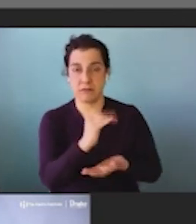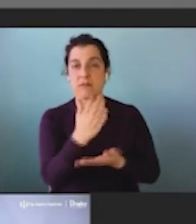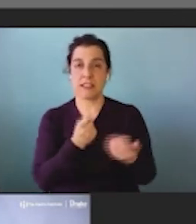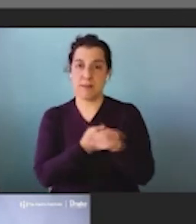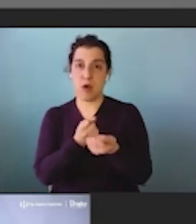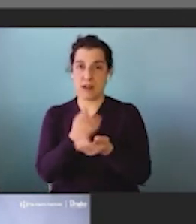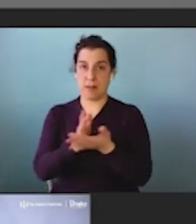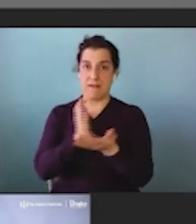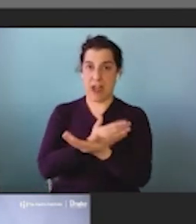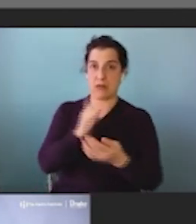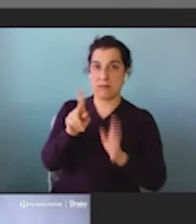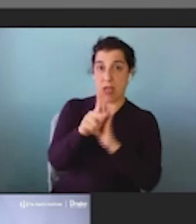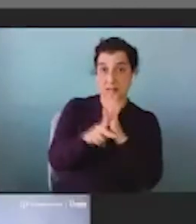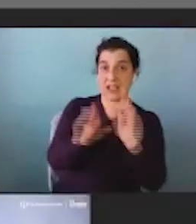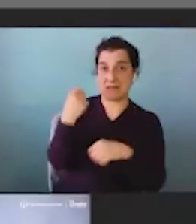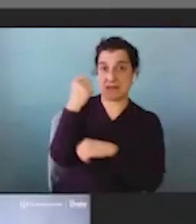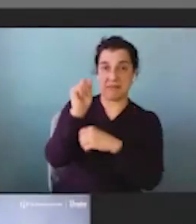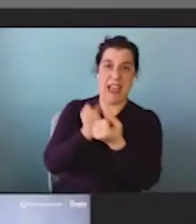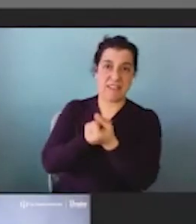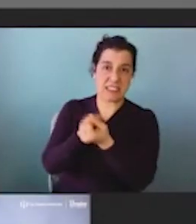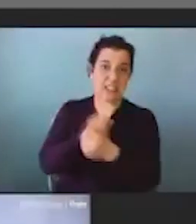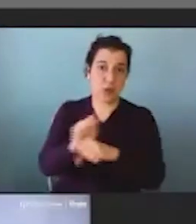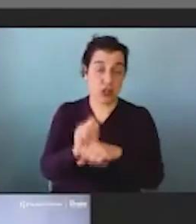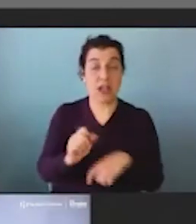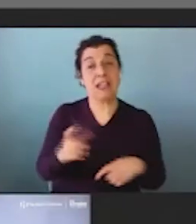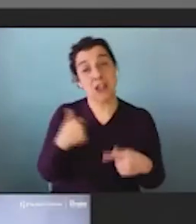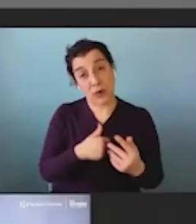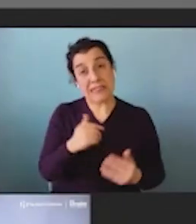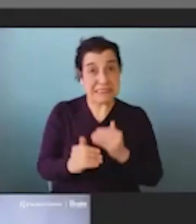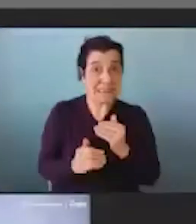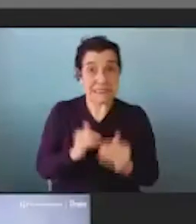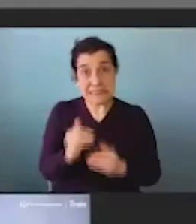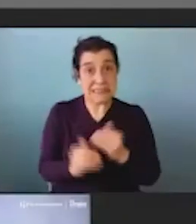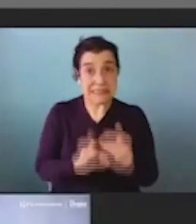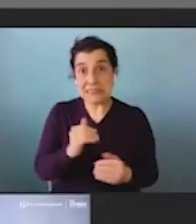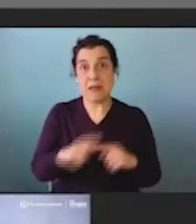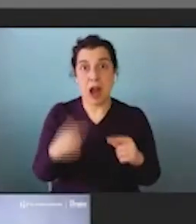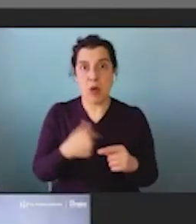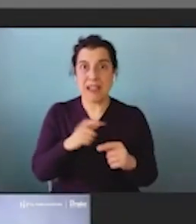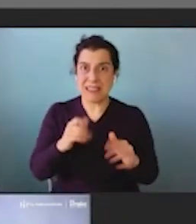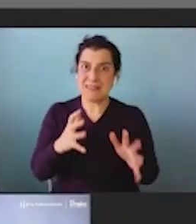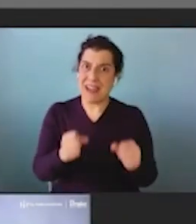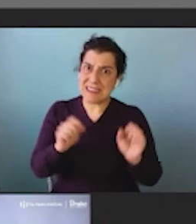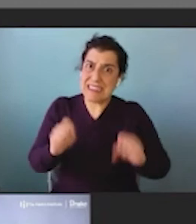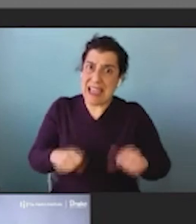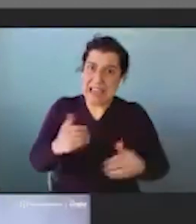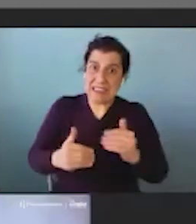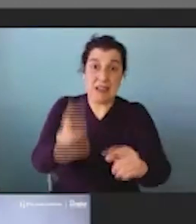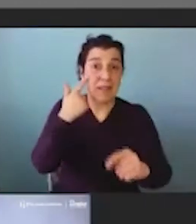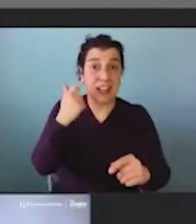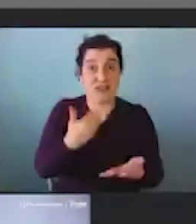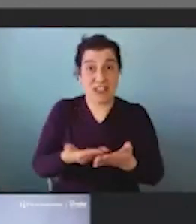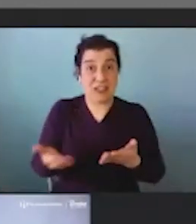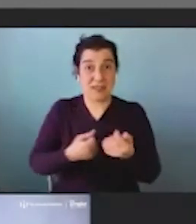and advocacy. But I but so we're we're on the way, but I don't think we're going as fast as we can because of lack of resources.